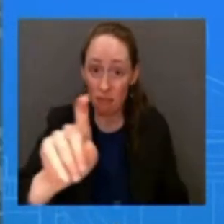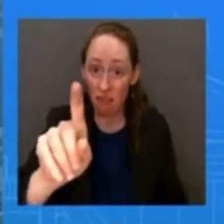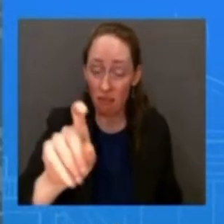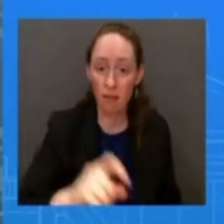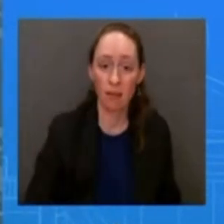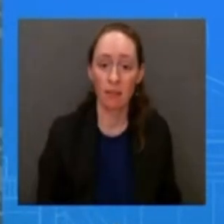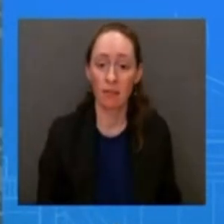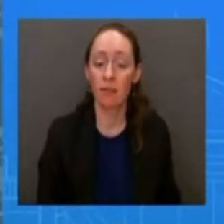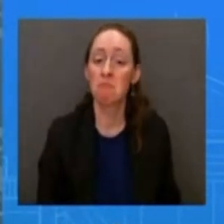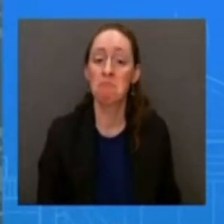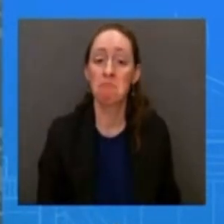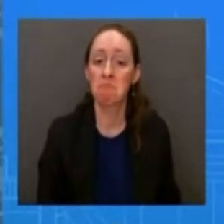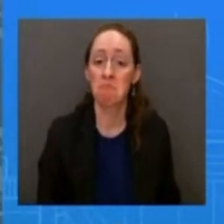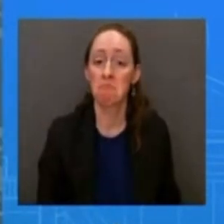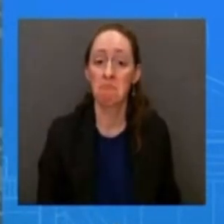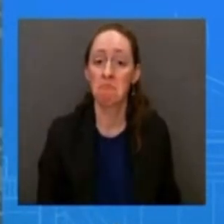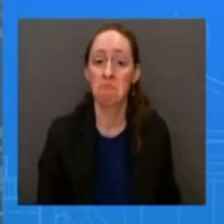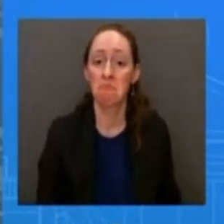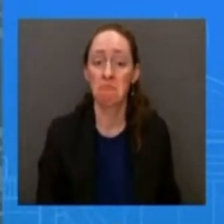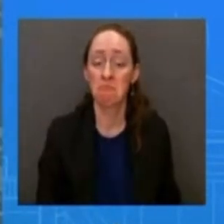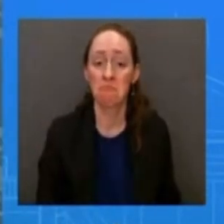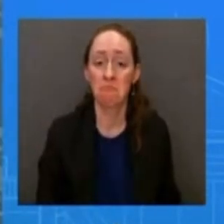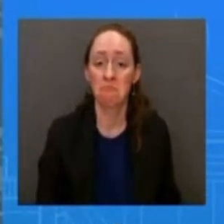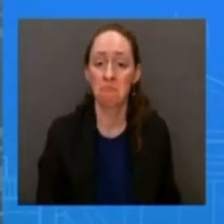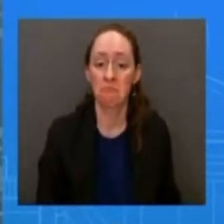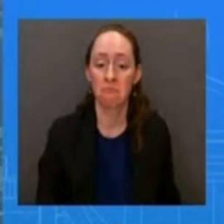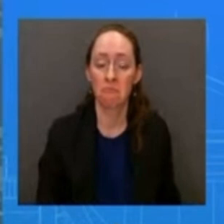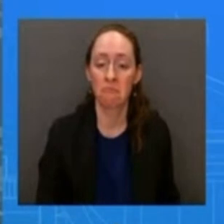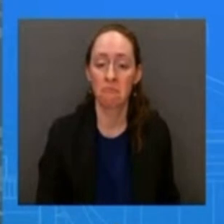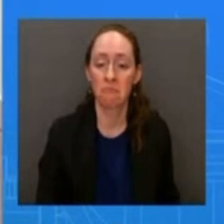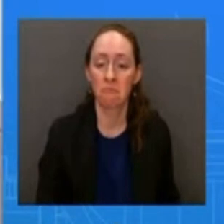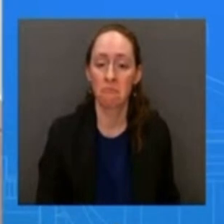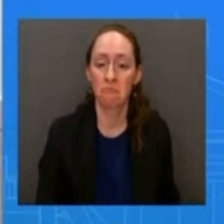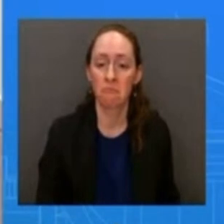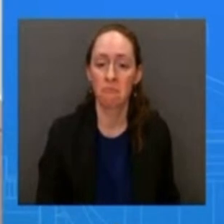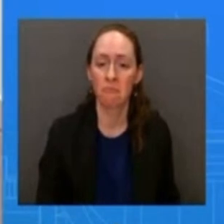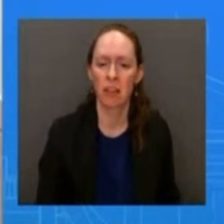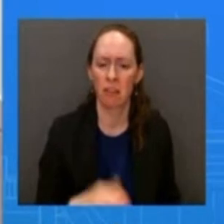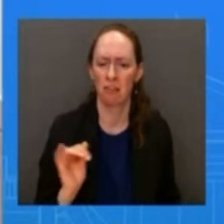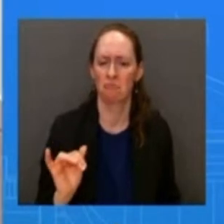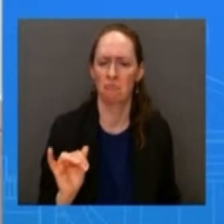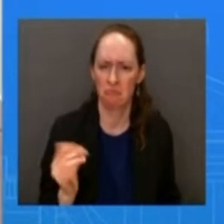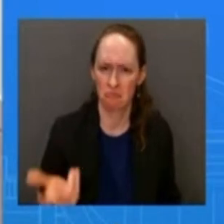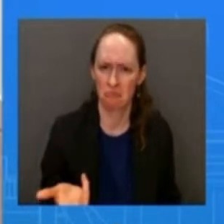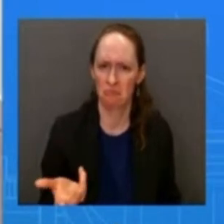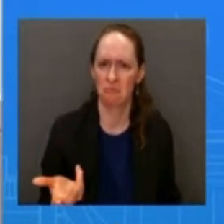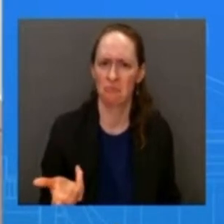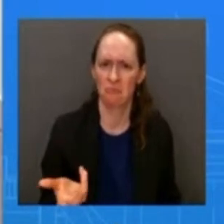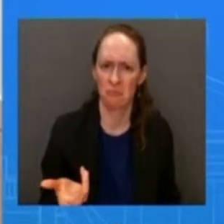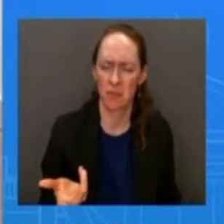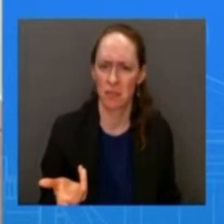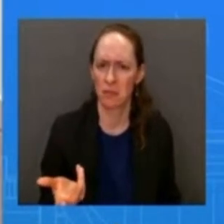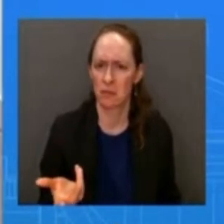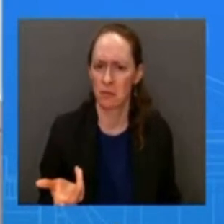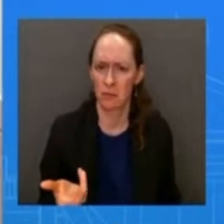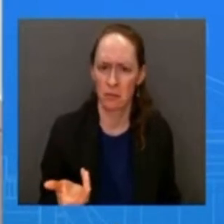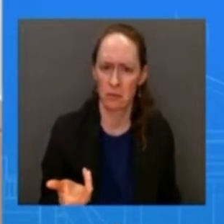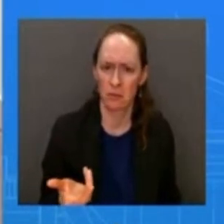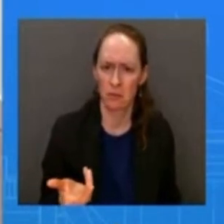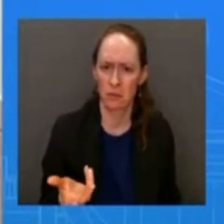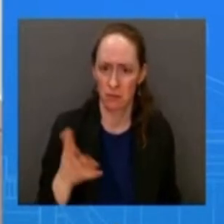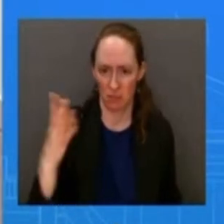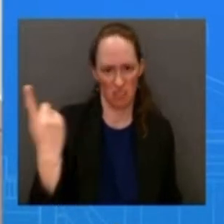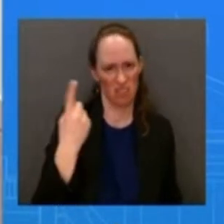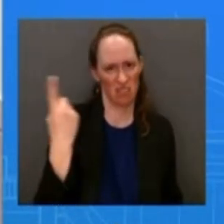report on that i guess there's the sense that you know if this belongs to somebody if it is benign obviously it remains a possibility you'll know more when you find this